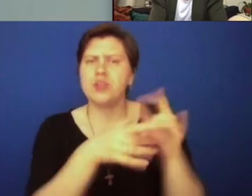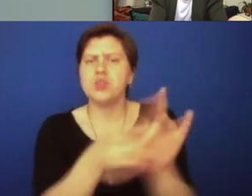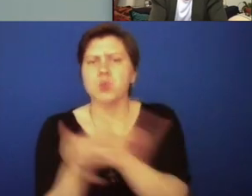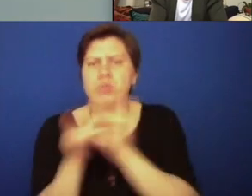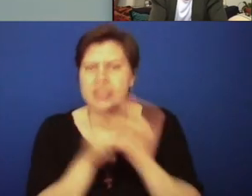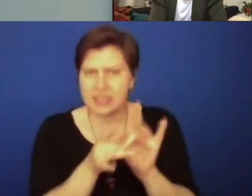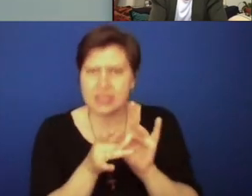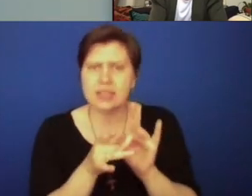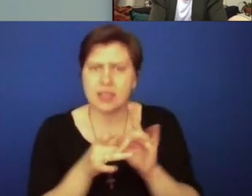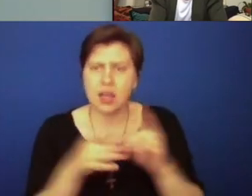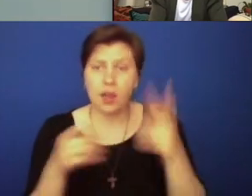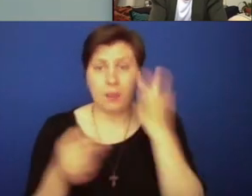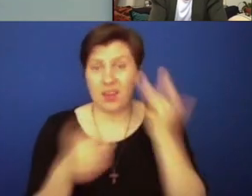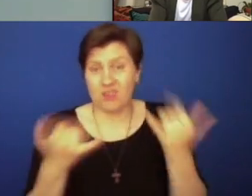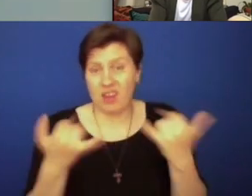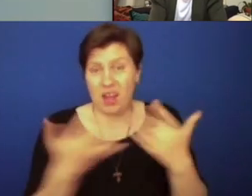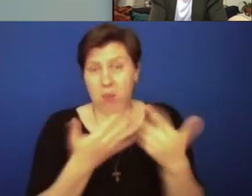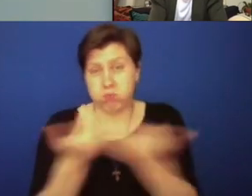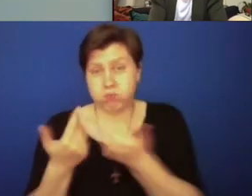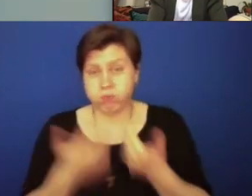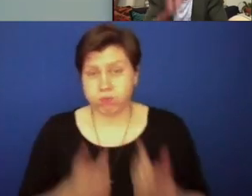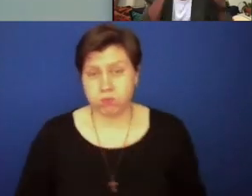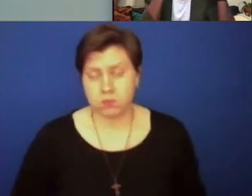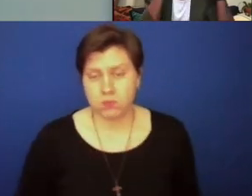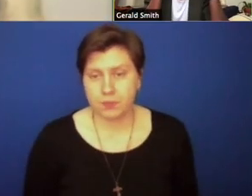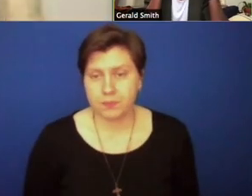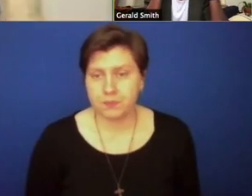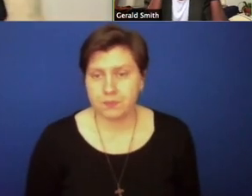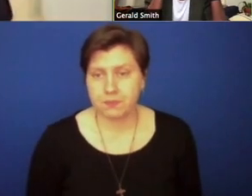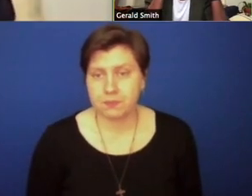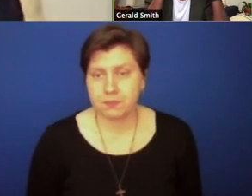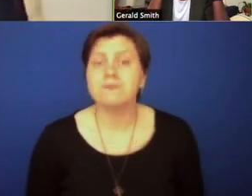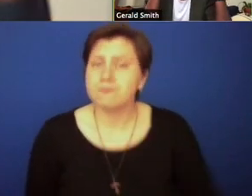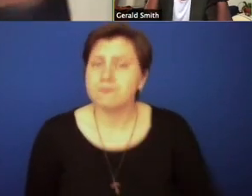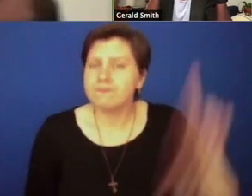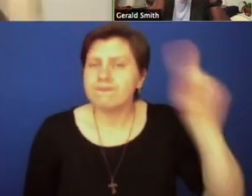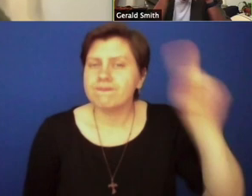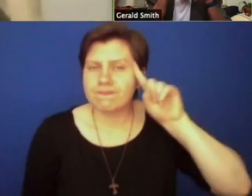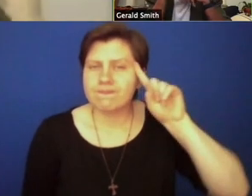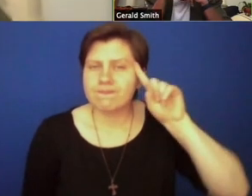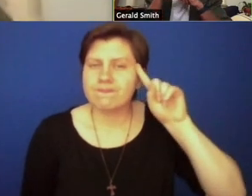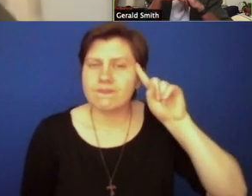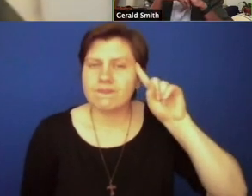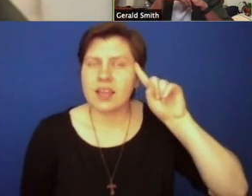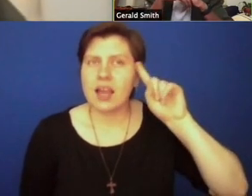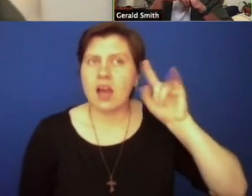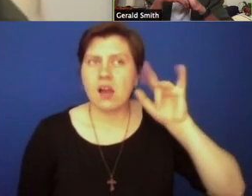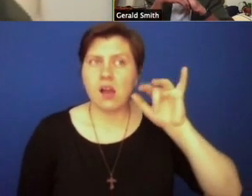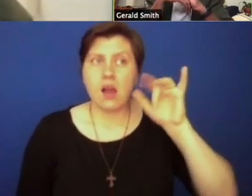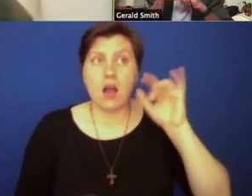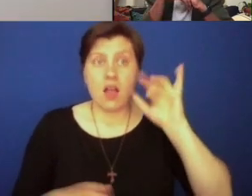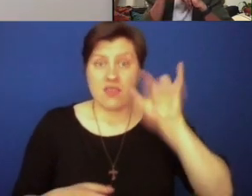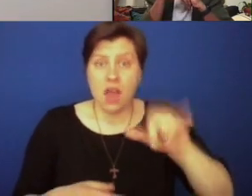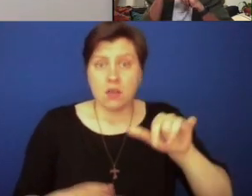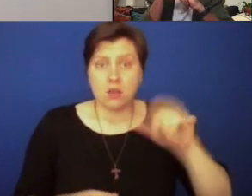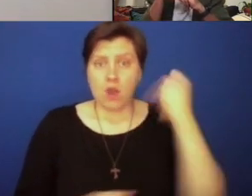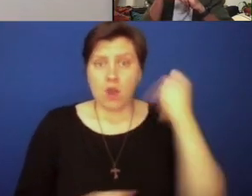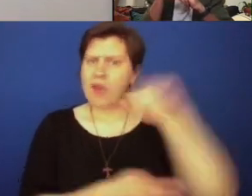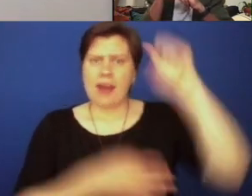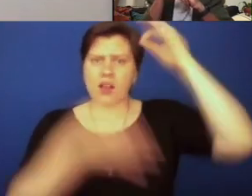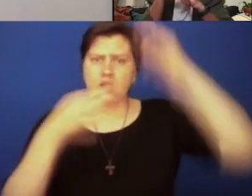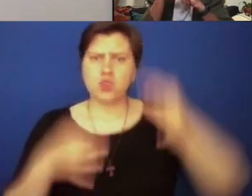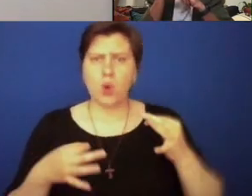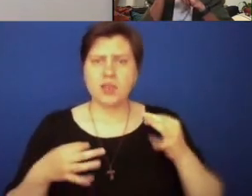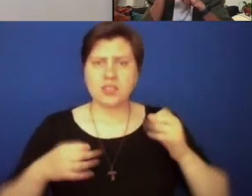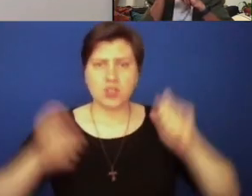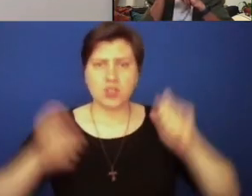disparate or divided? Well, I think one of the things is first making that radical choice to wake up.